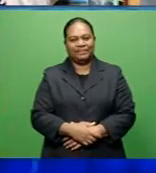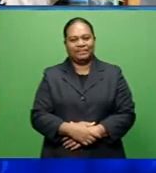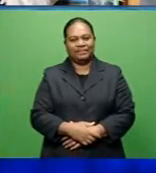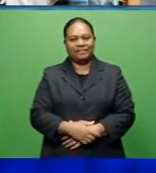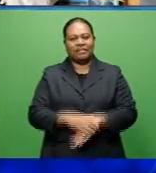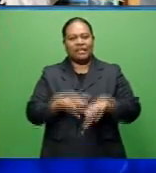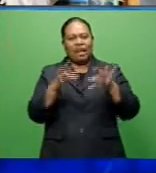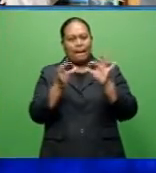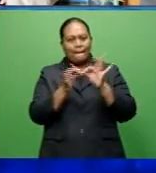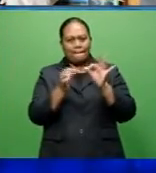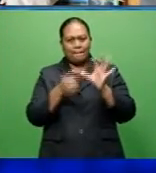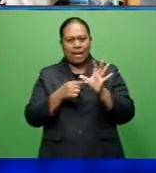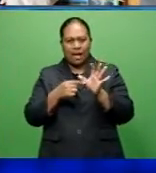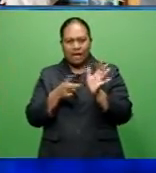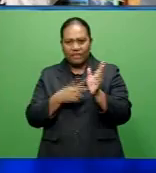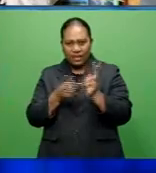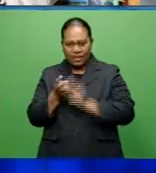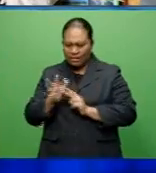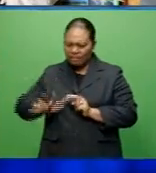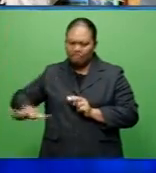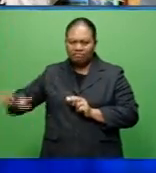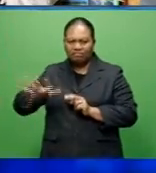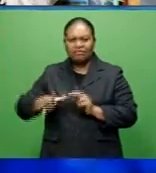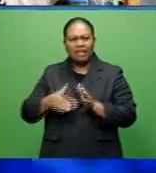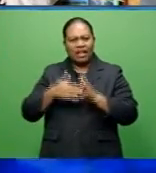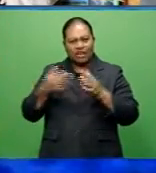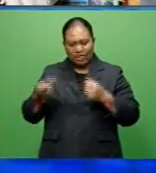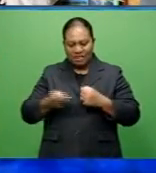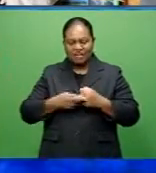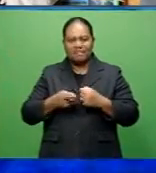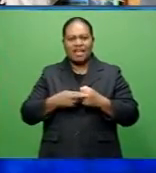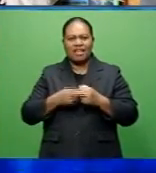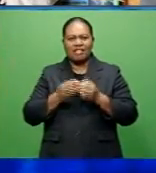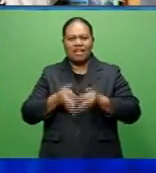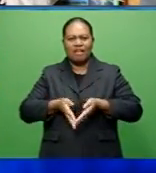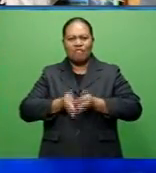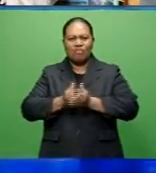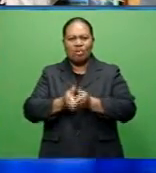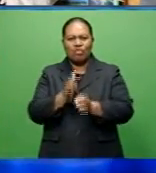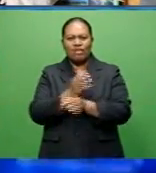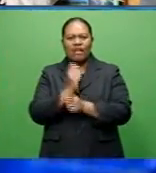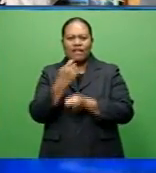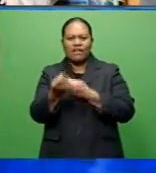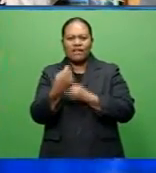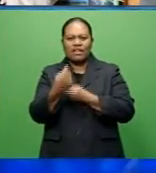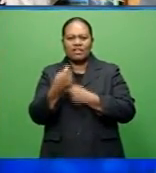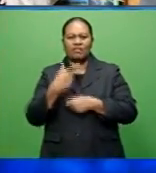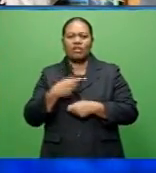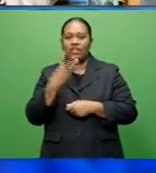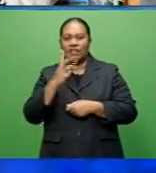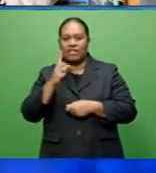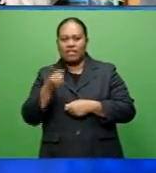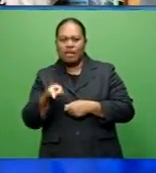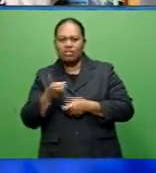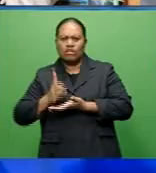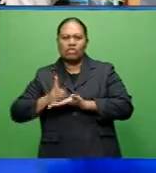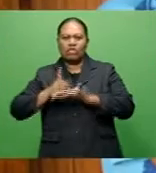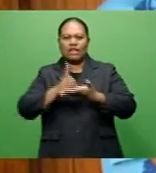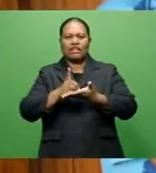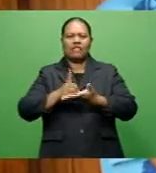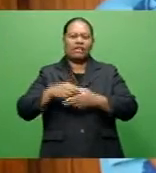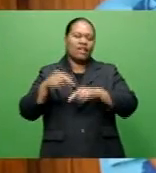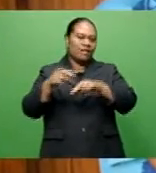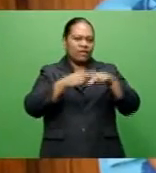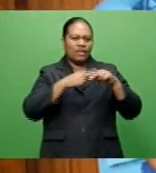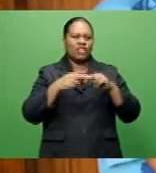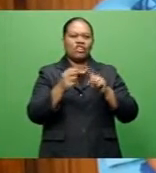Villagers of Nailanganba will be able to repair fishing boats through the $3,000 donation by Fiji Pine Limited. A check of